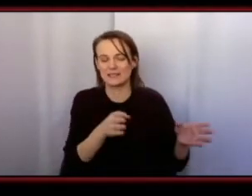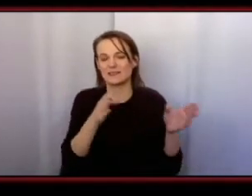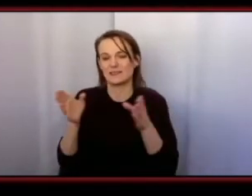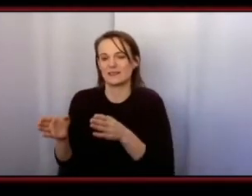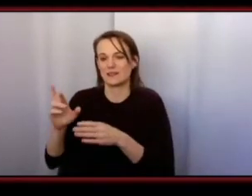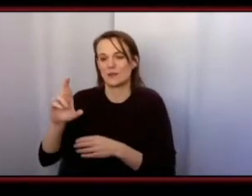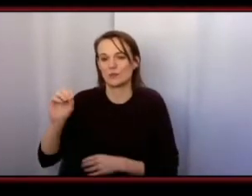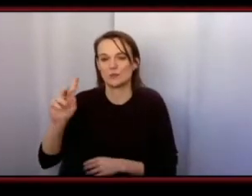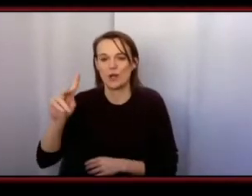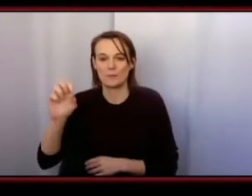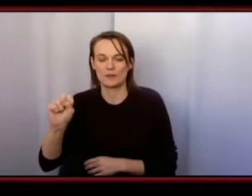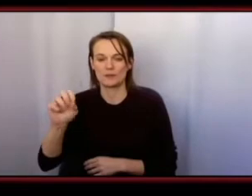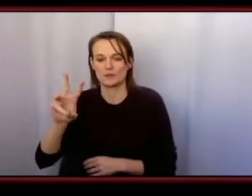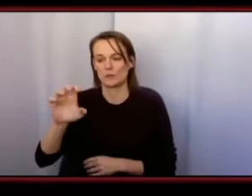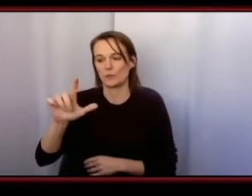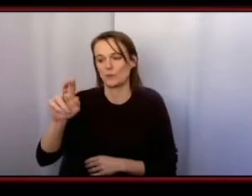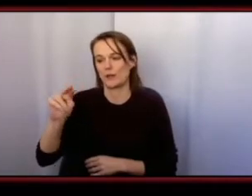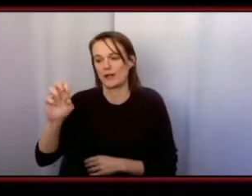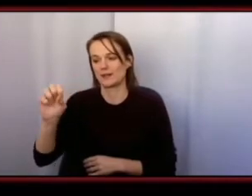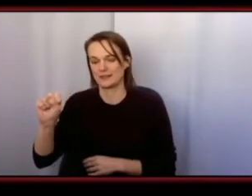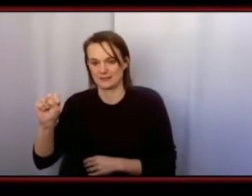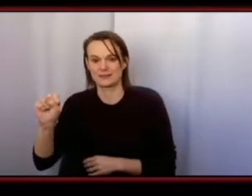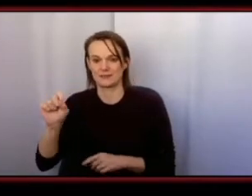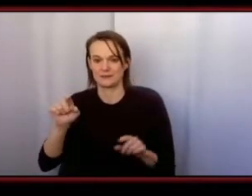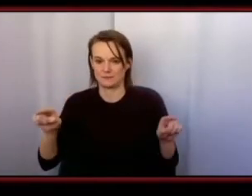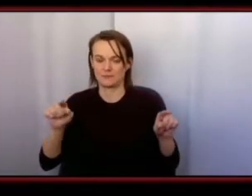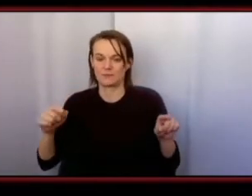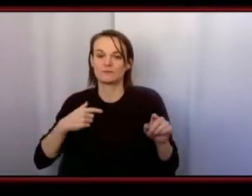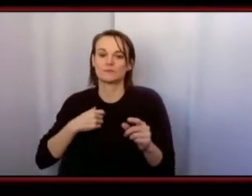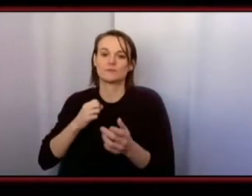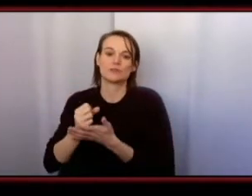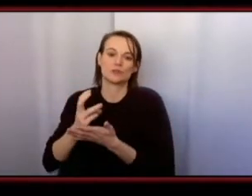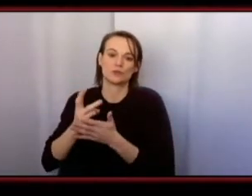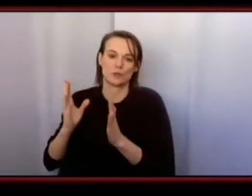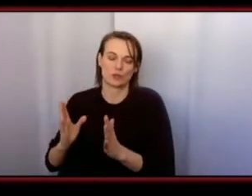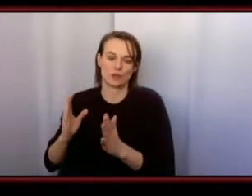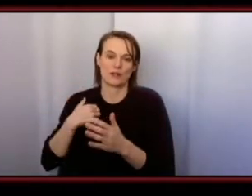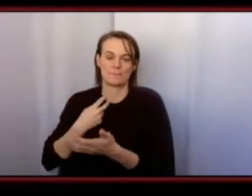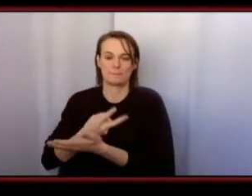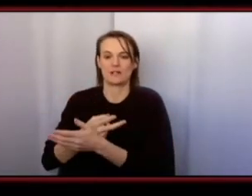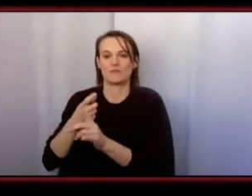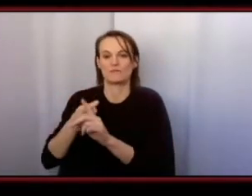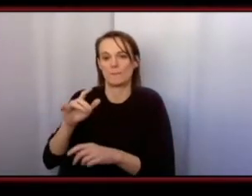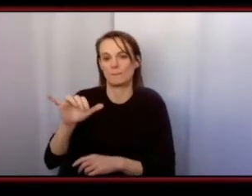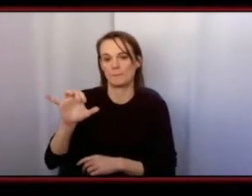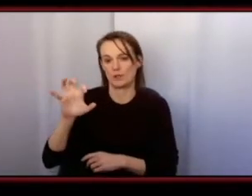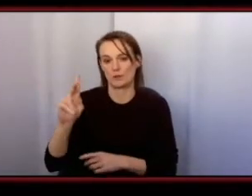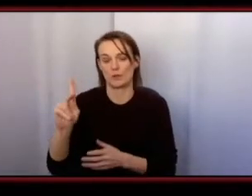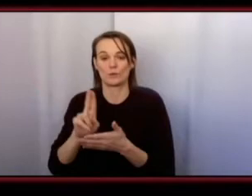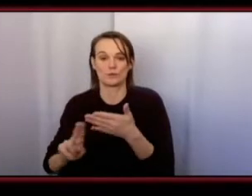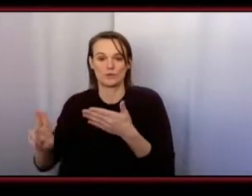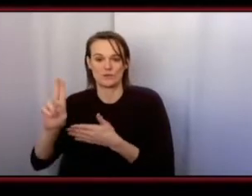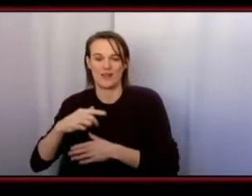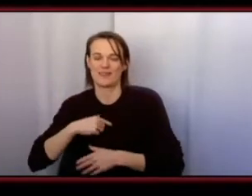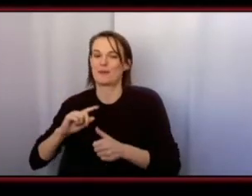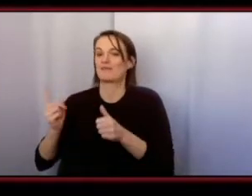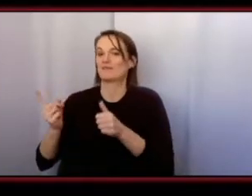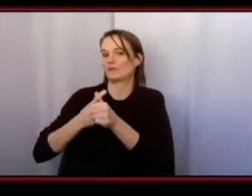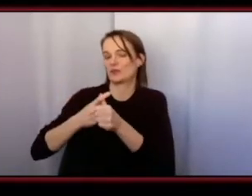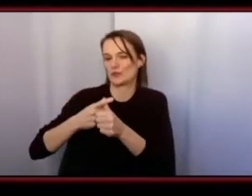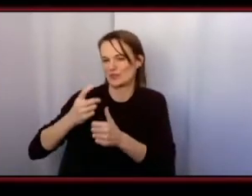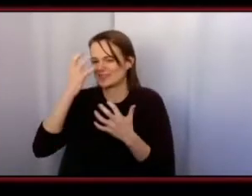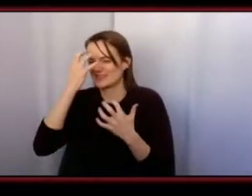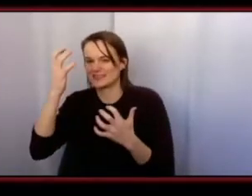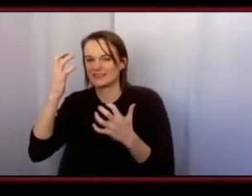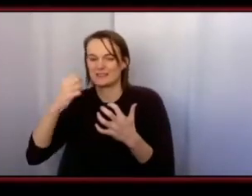wellness services so i'm a trained social worker i have a master's from york and that was one of my first passions was to